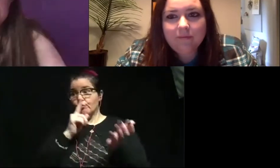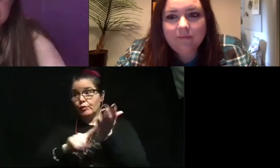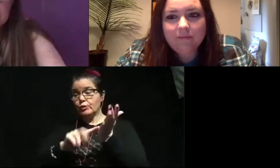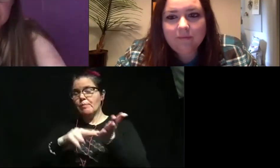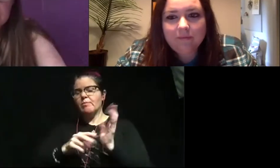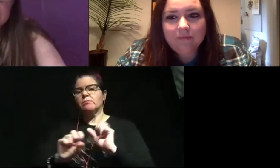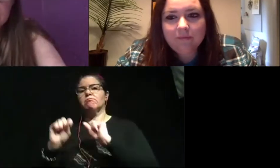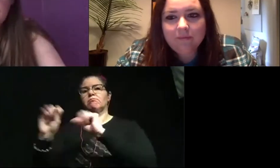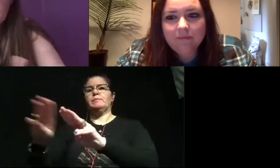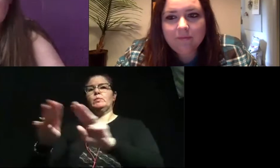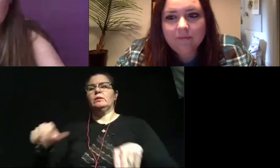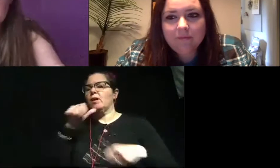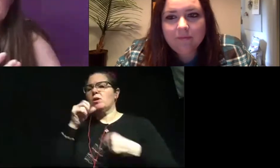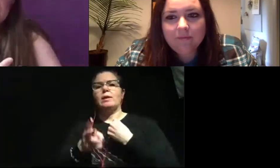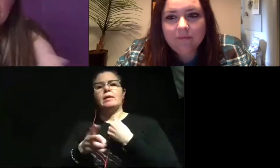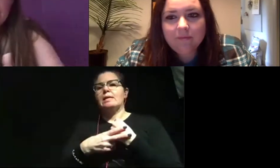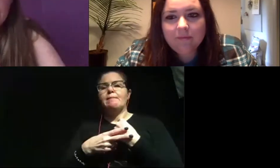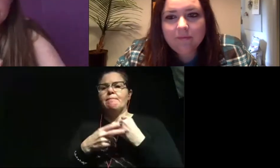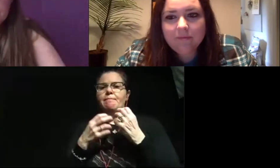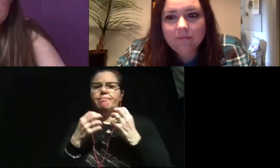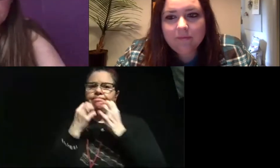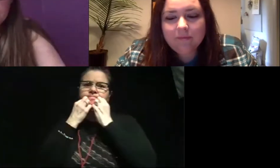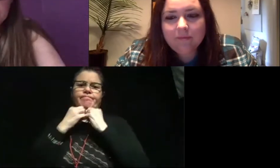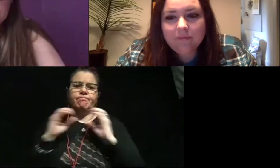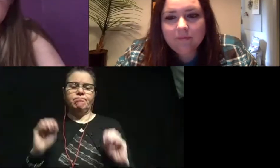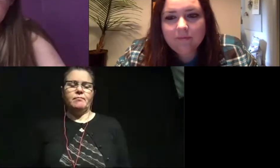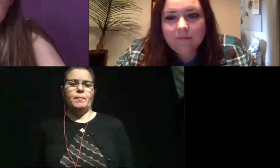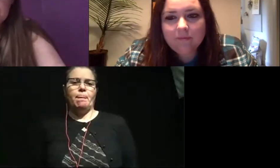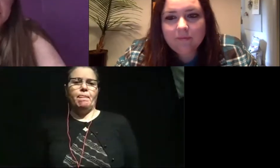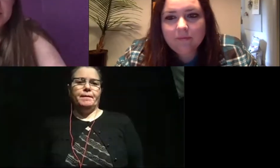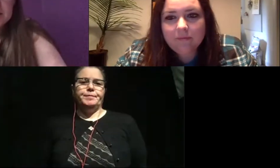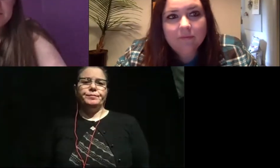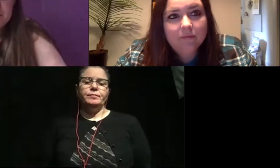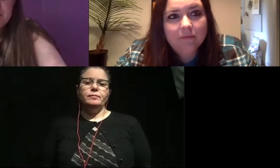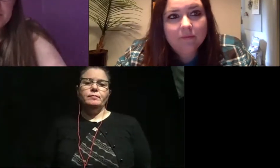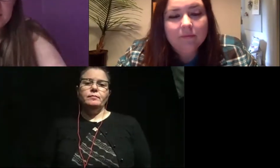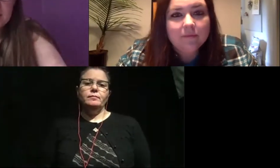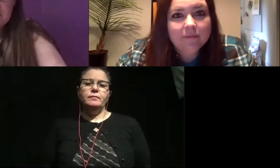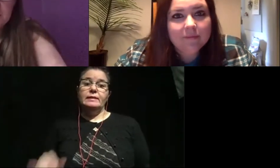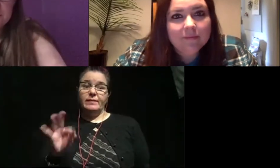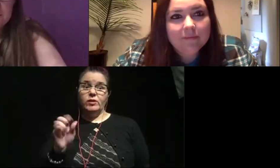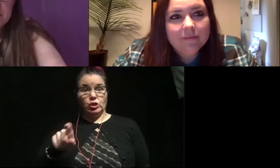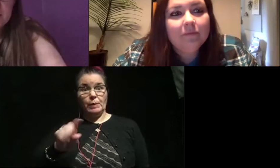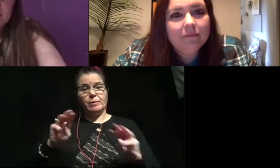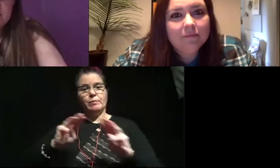don't keep any specimens, any fossils that, um, should, uh, be put in a museum.